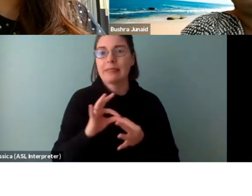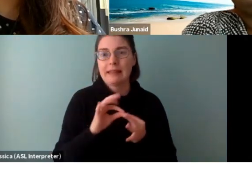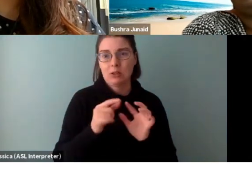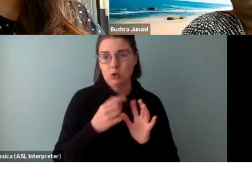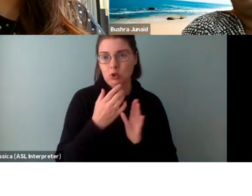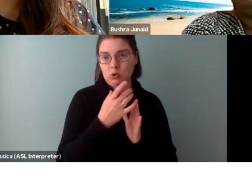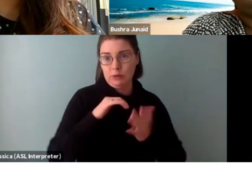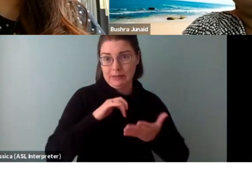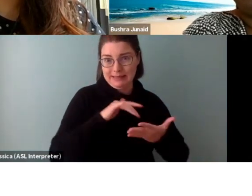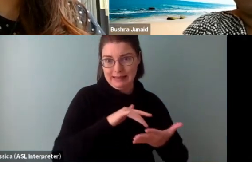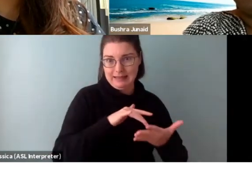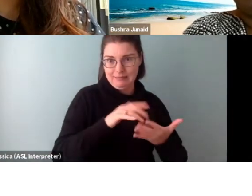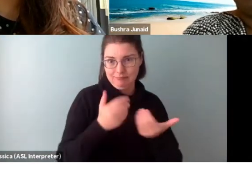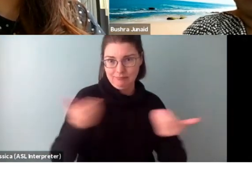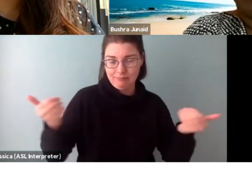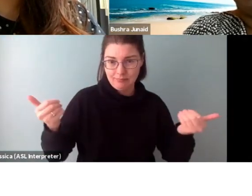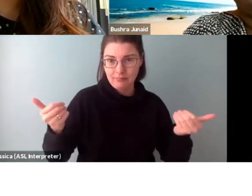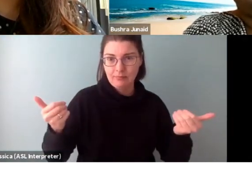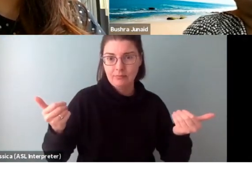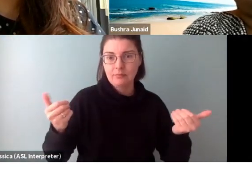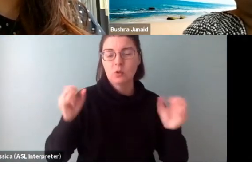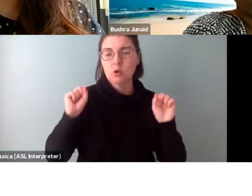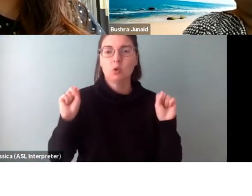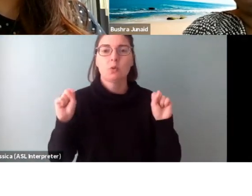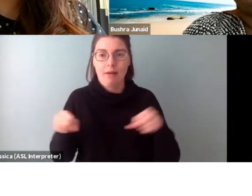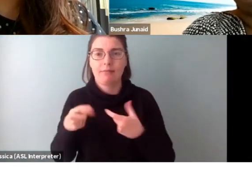study, where you can apply.